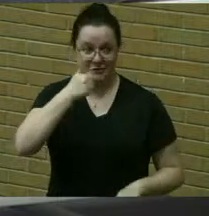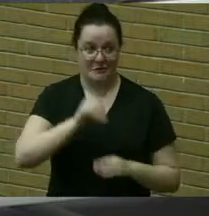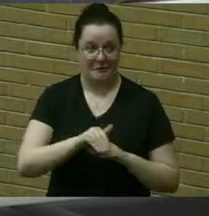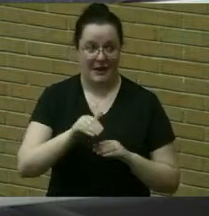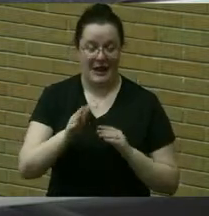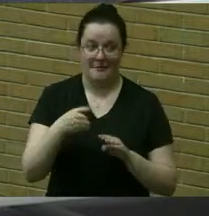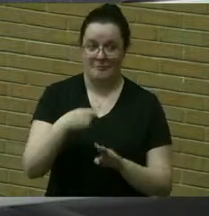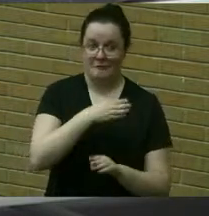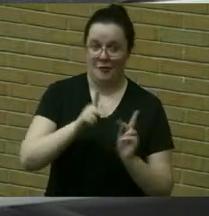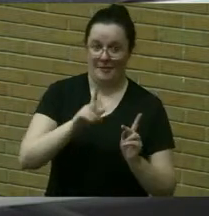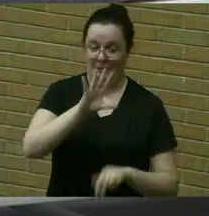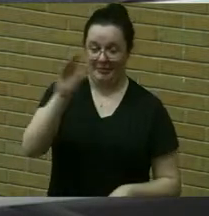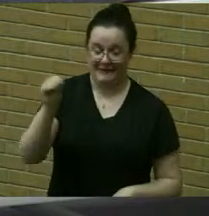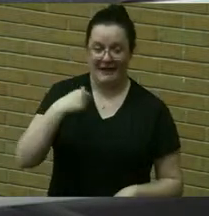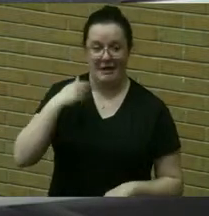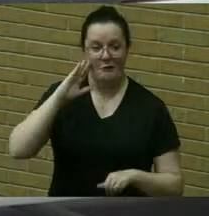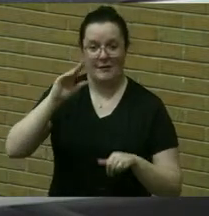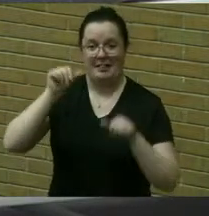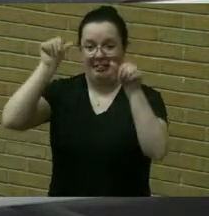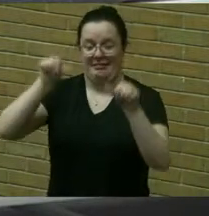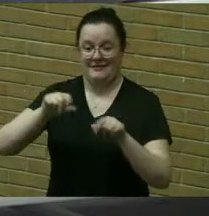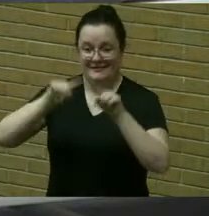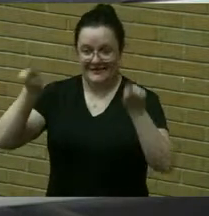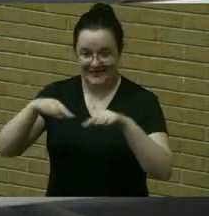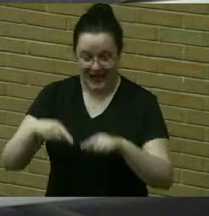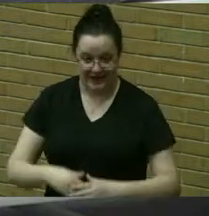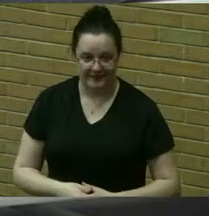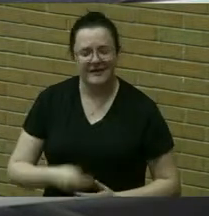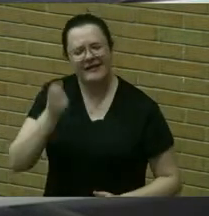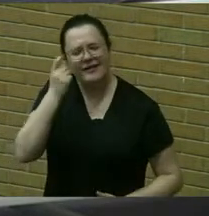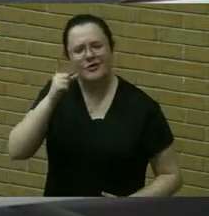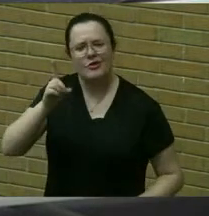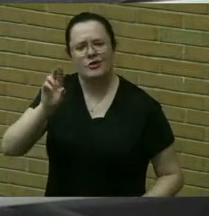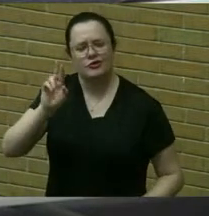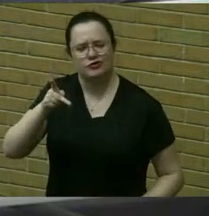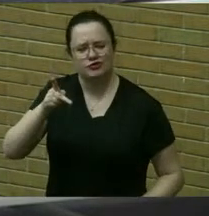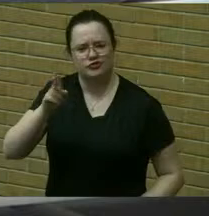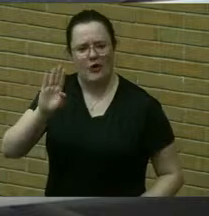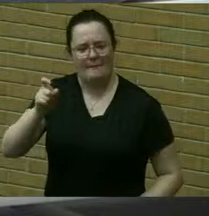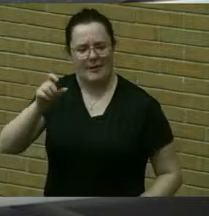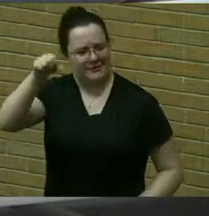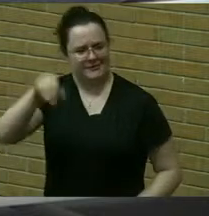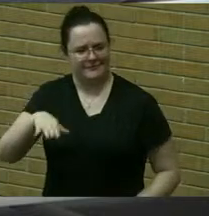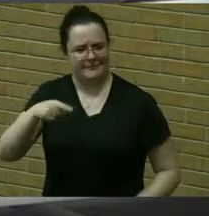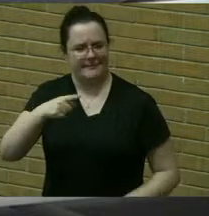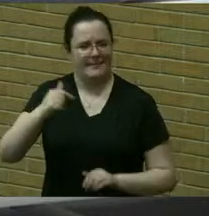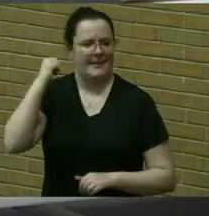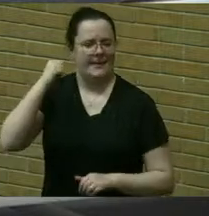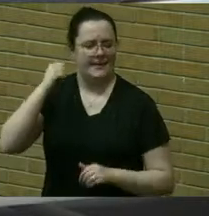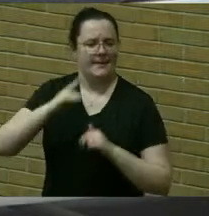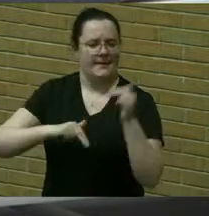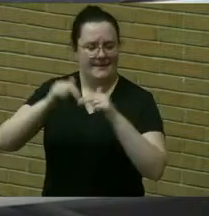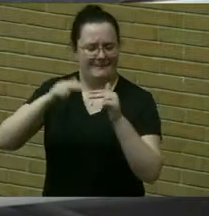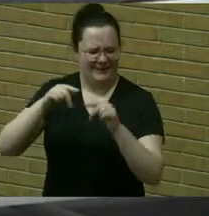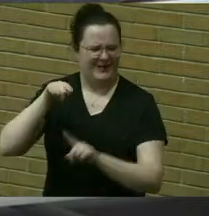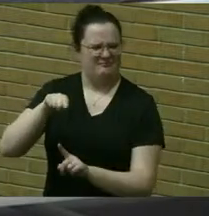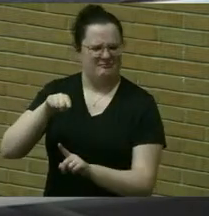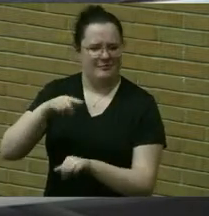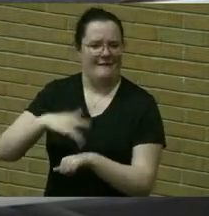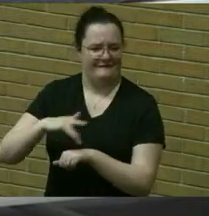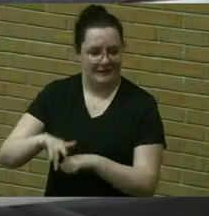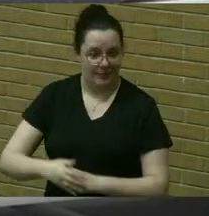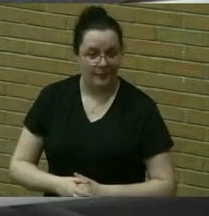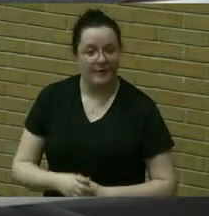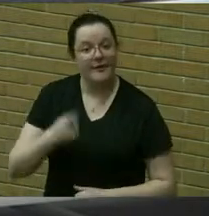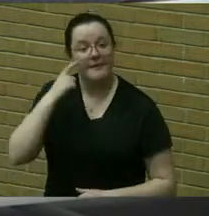um so the drop box at the rear of the building is always available and because the due date fell on the weekend it goes forward